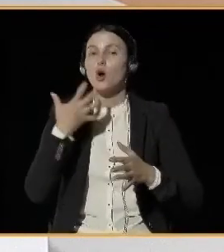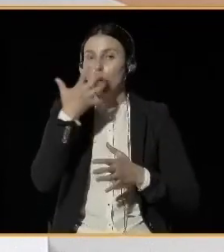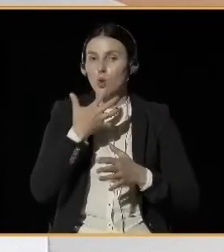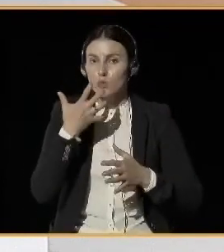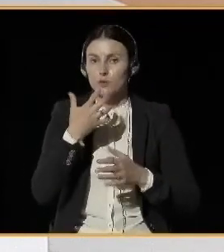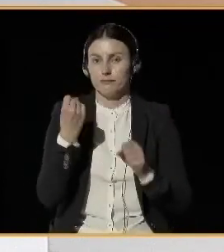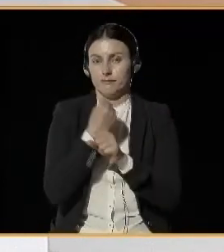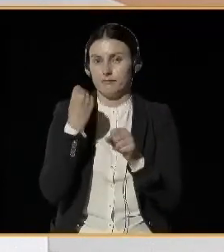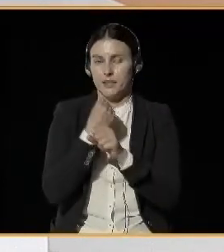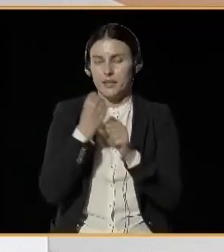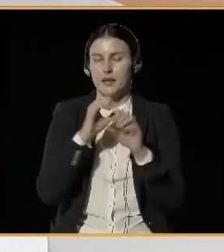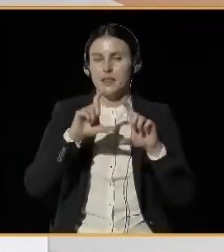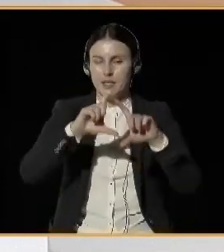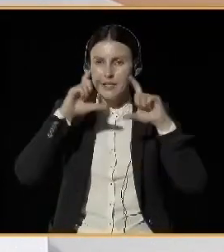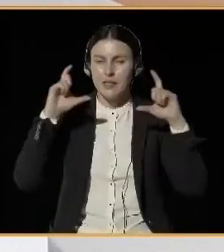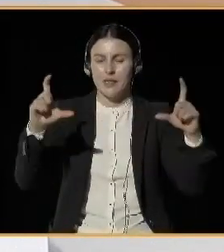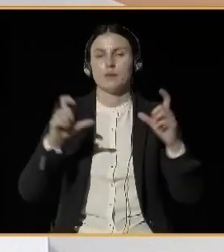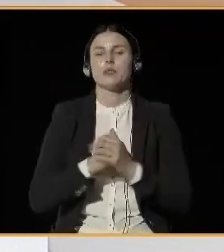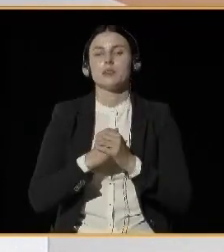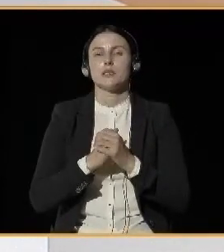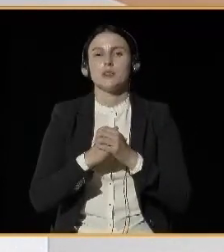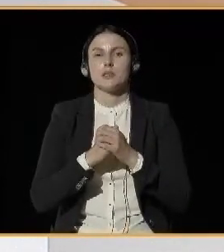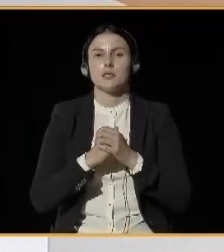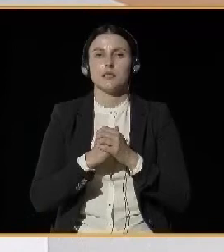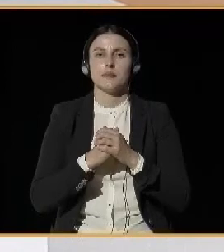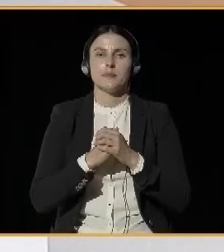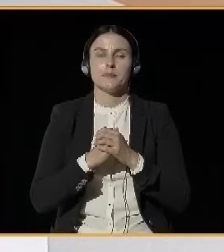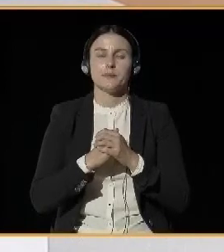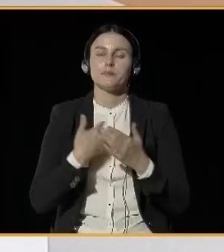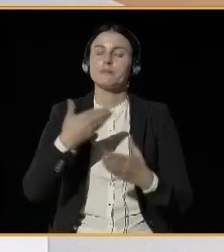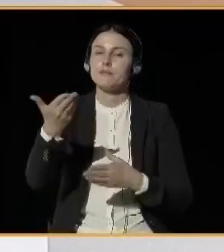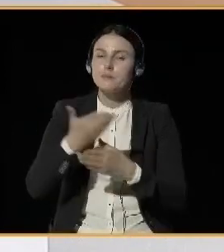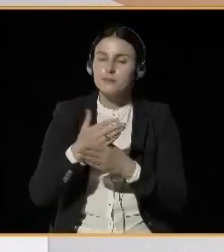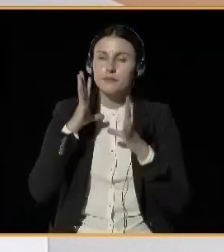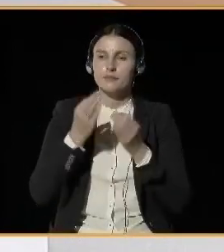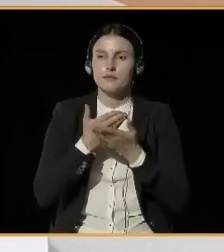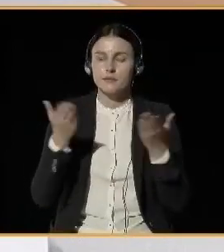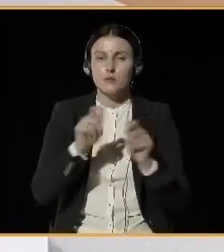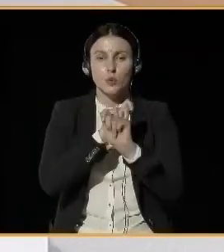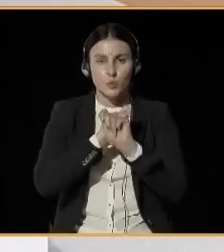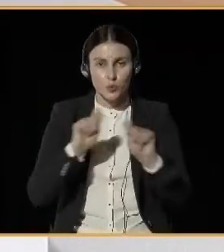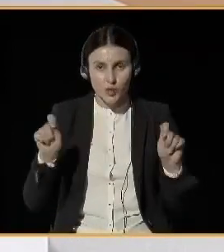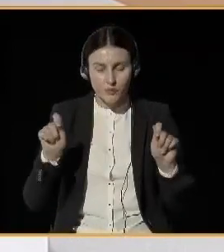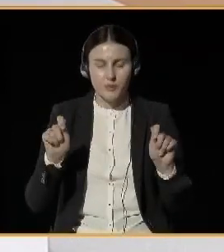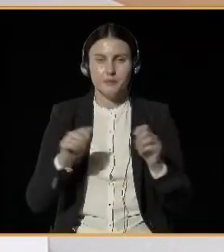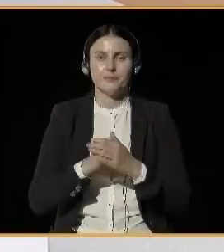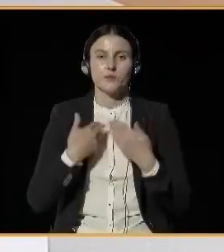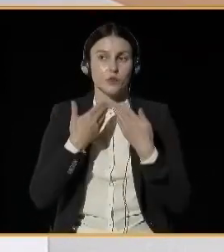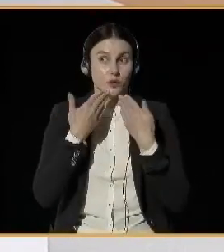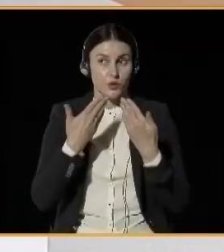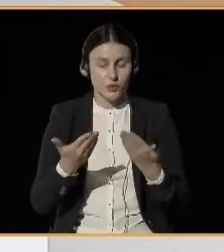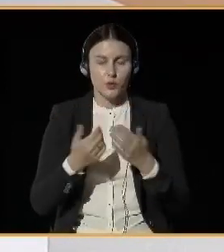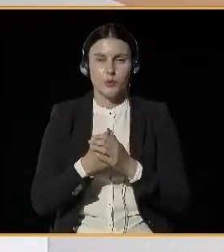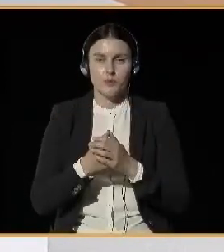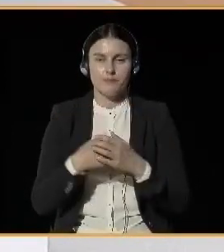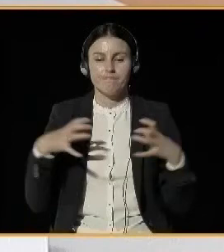at 3.20pm and now enjoy your break. Thank you again to the team that took on the subject of